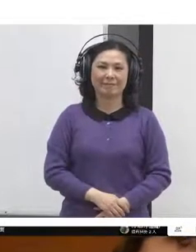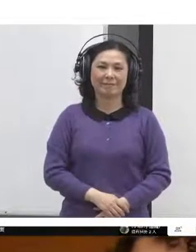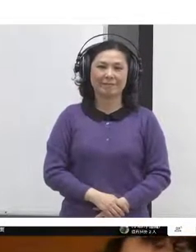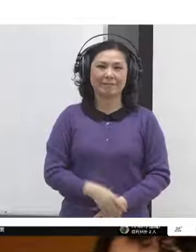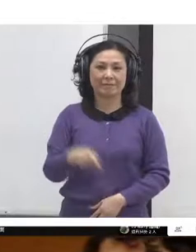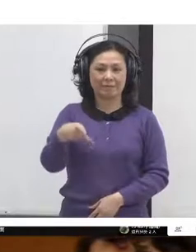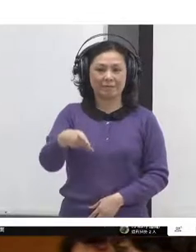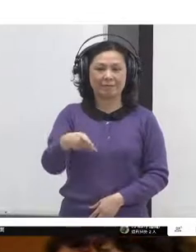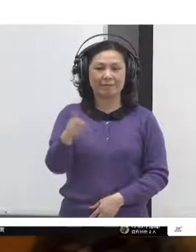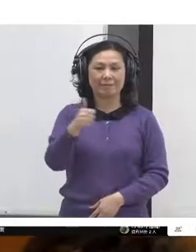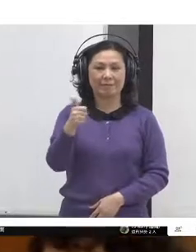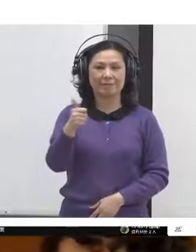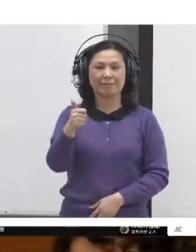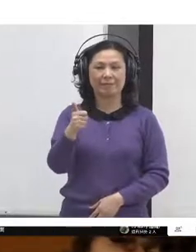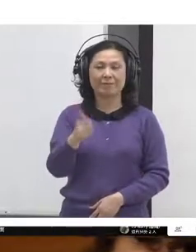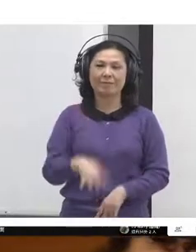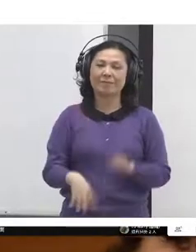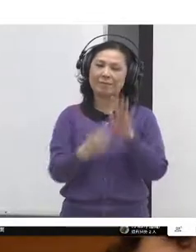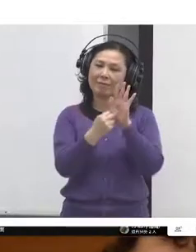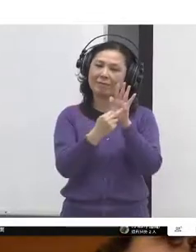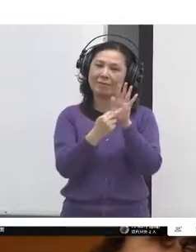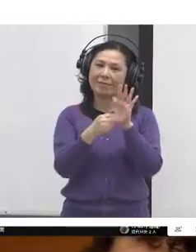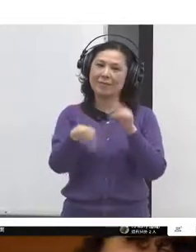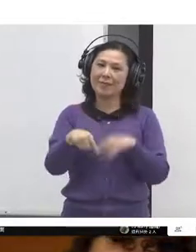inction Rebellion is all about. Thank you.